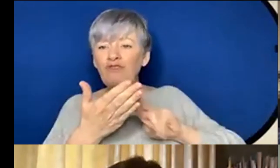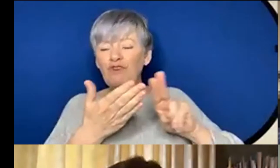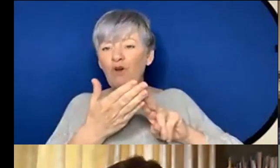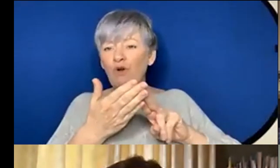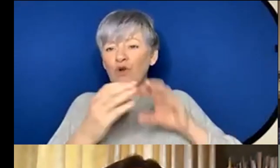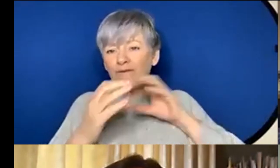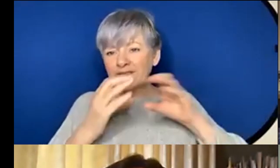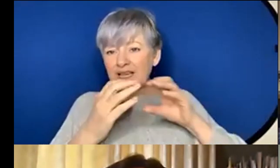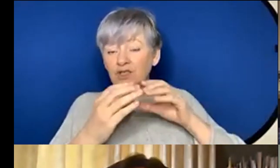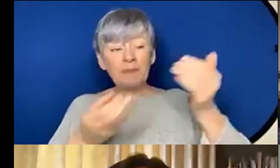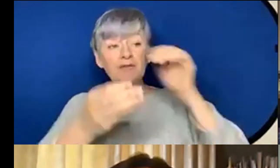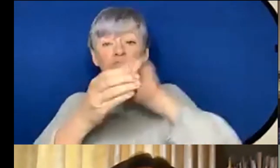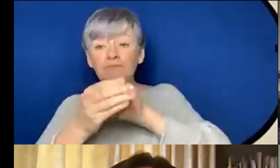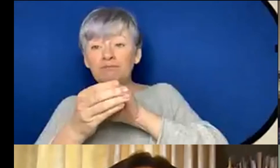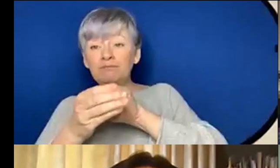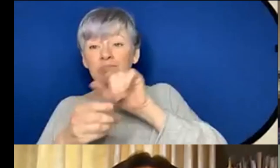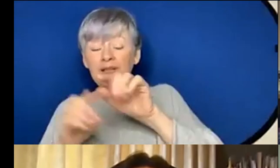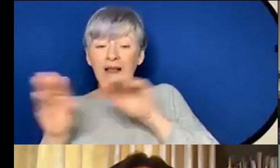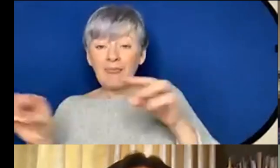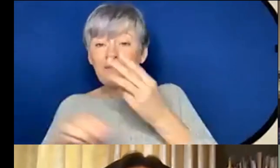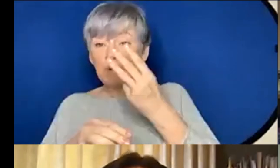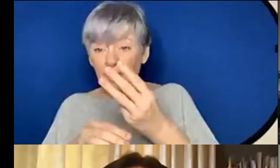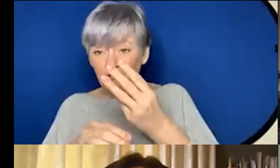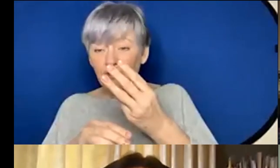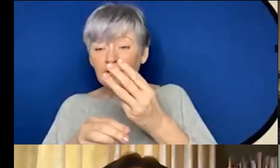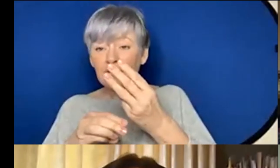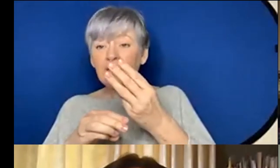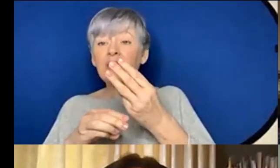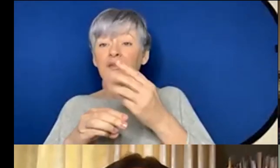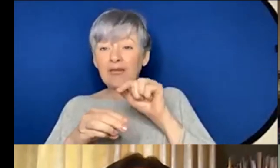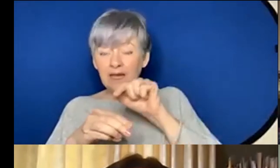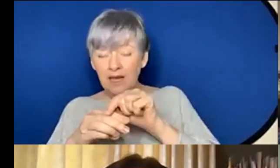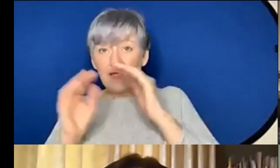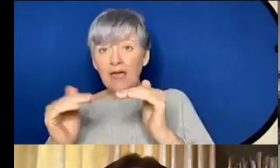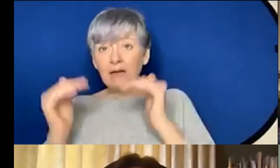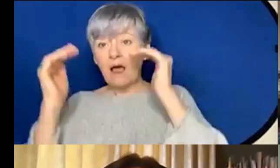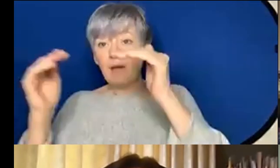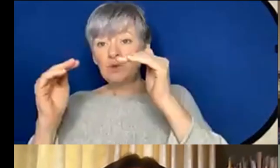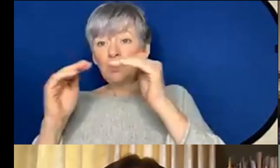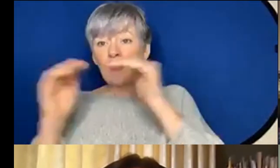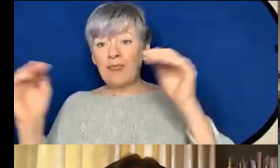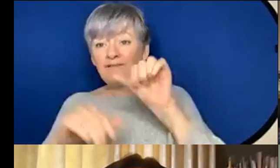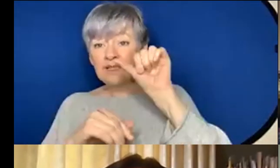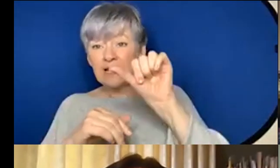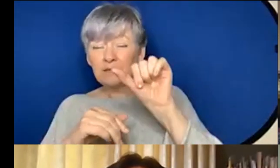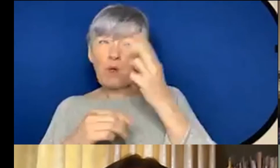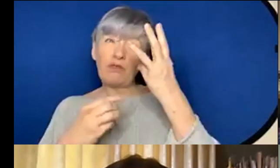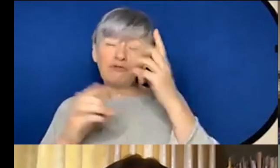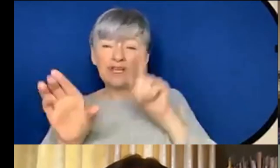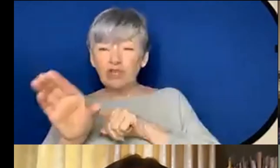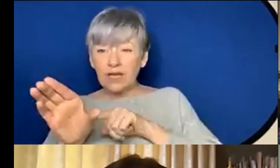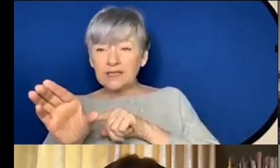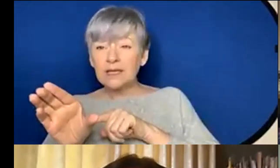some classes I jumped into a level three NVQ qualification and skipped to a level six uh with the course of about three years um